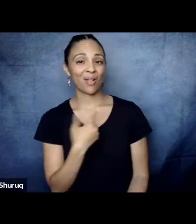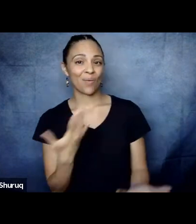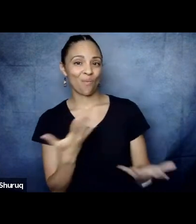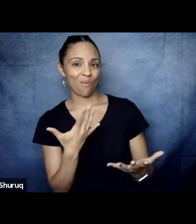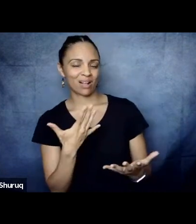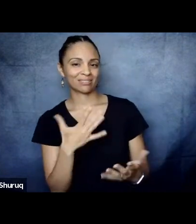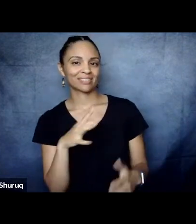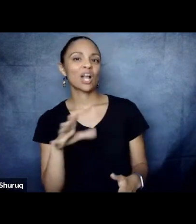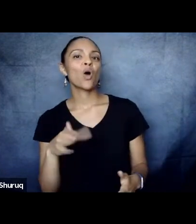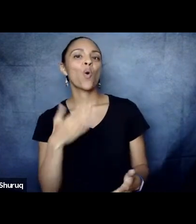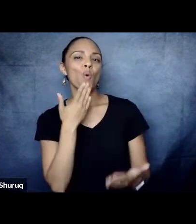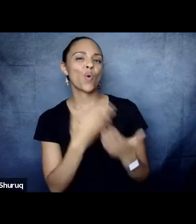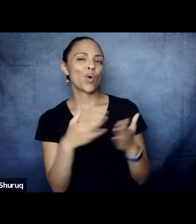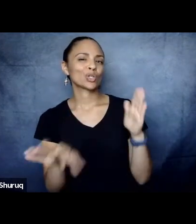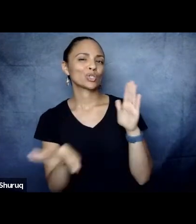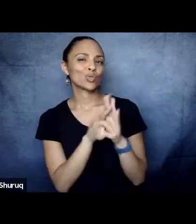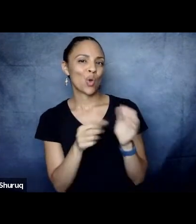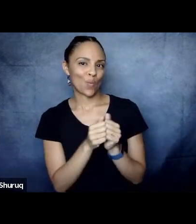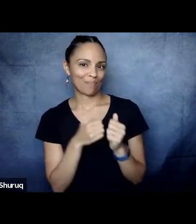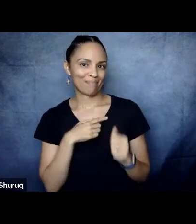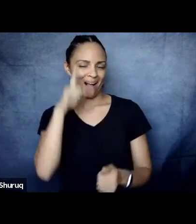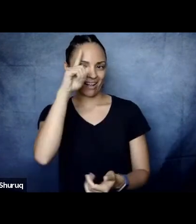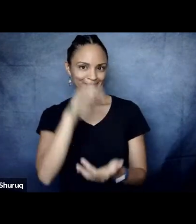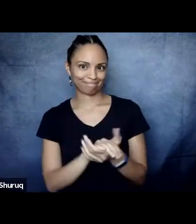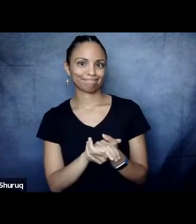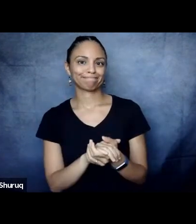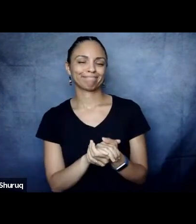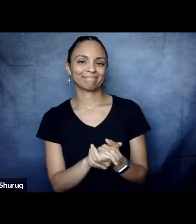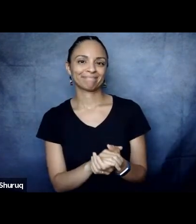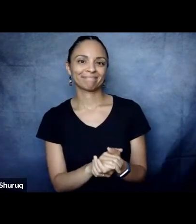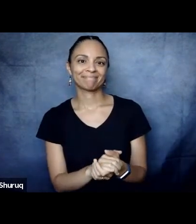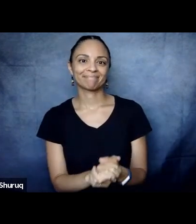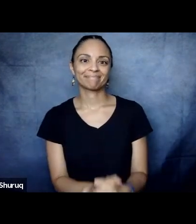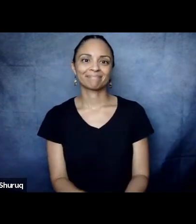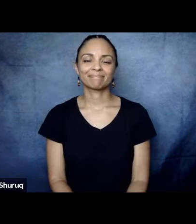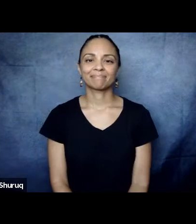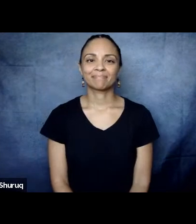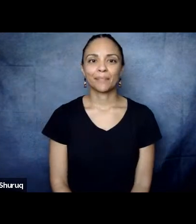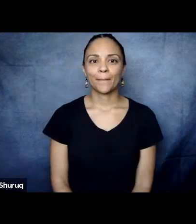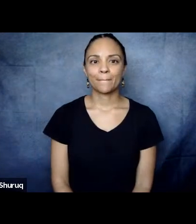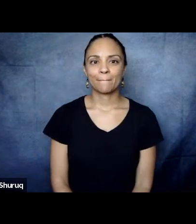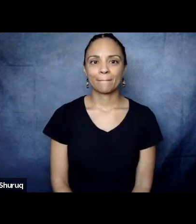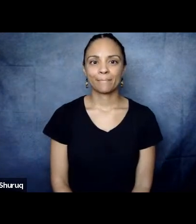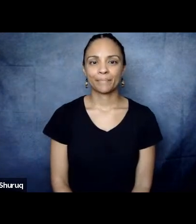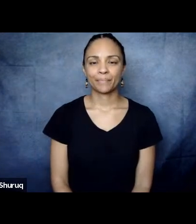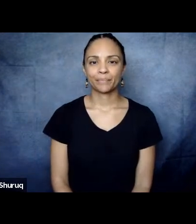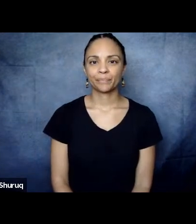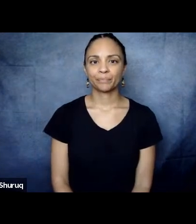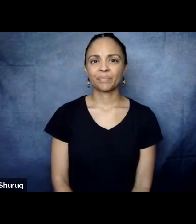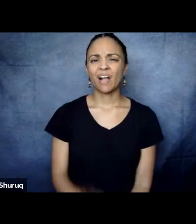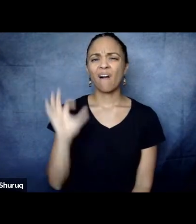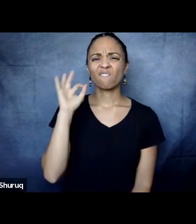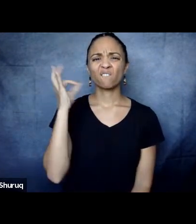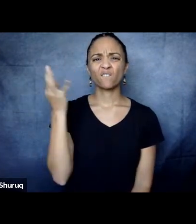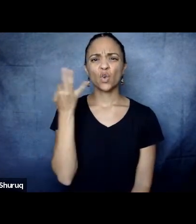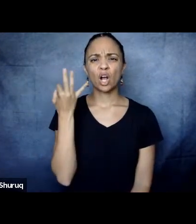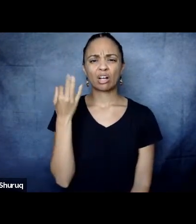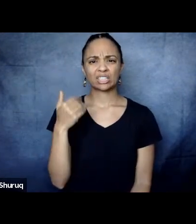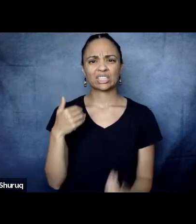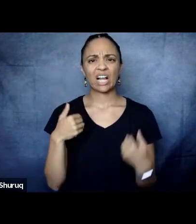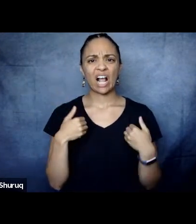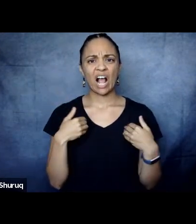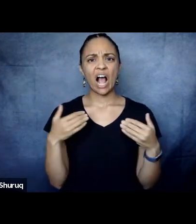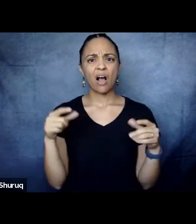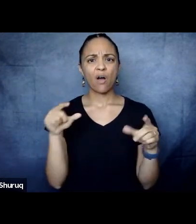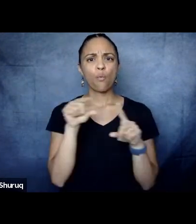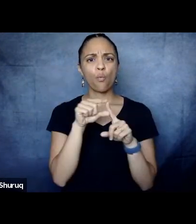And I am la belle soeur, la belle soeur. Instead of saying in French, instead of saying sister-in